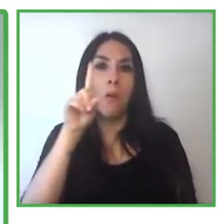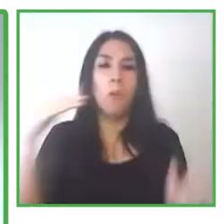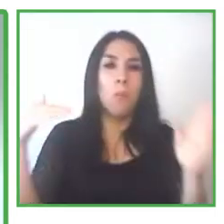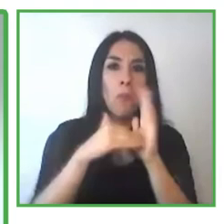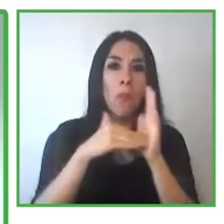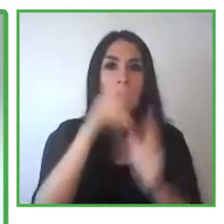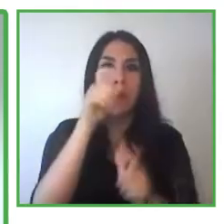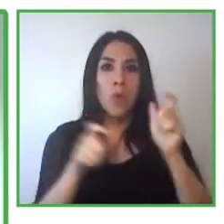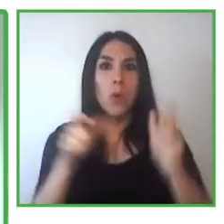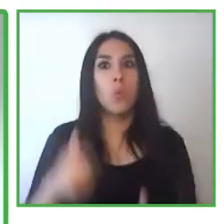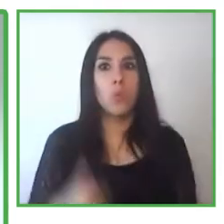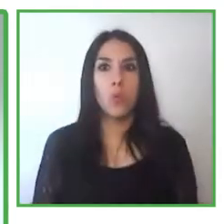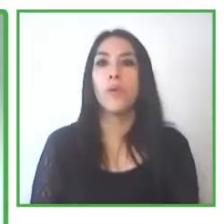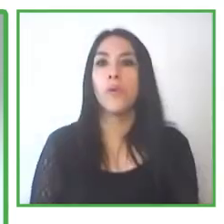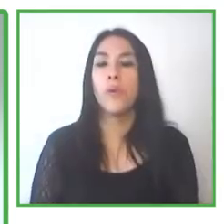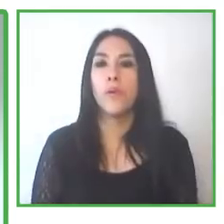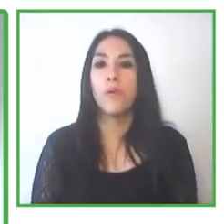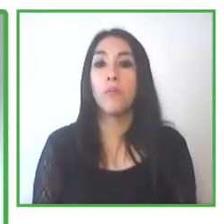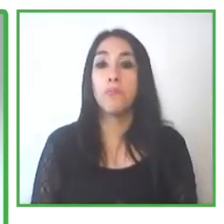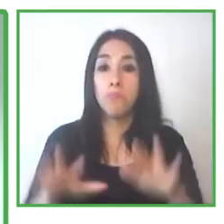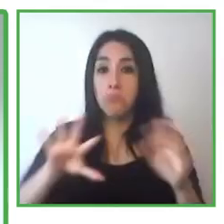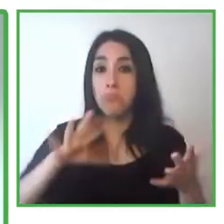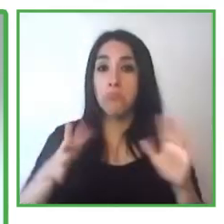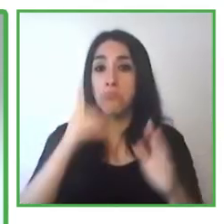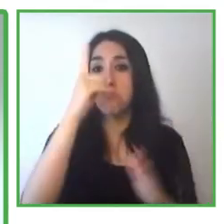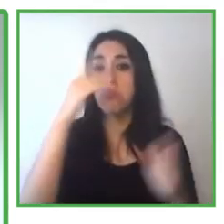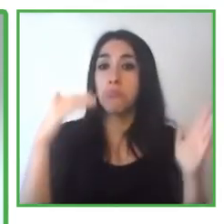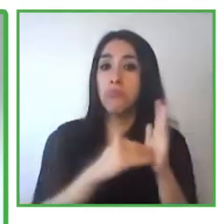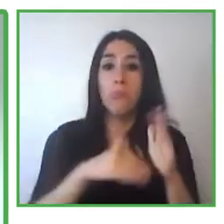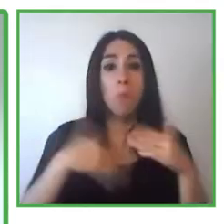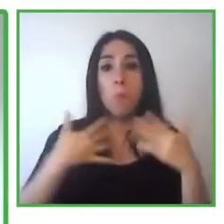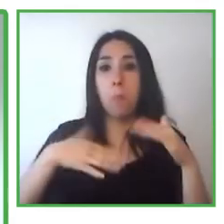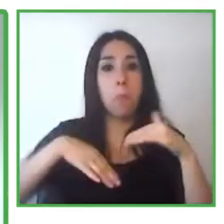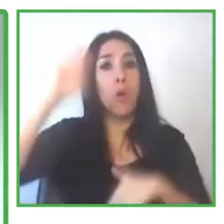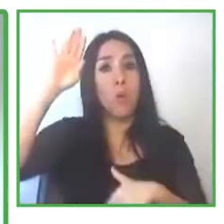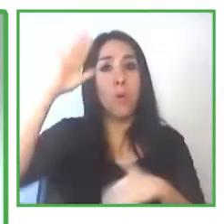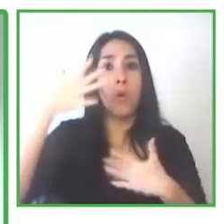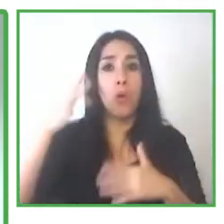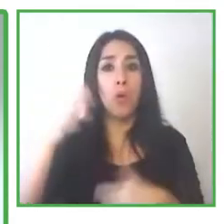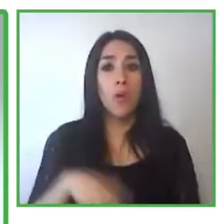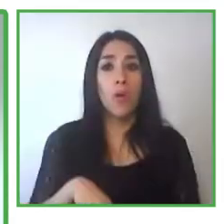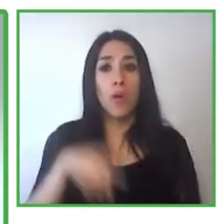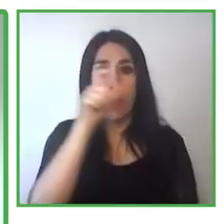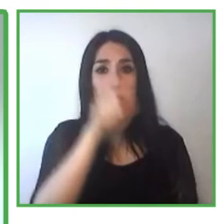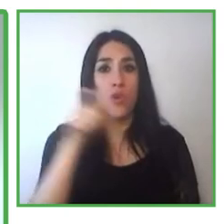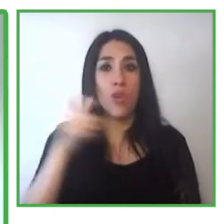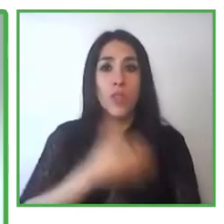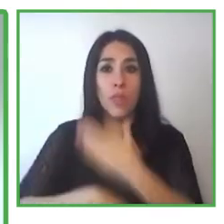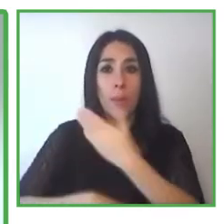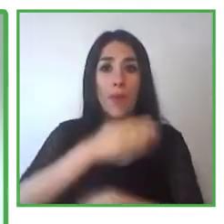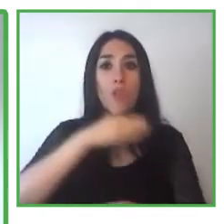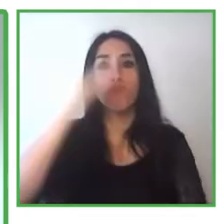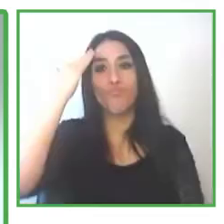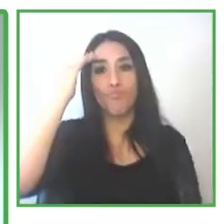including the labor market size, the two, the 2013.